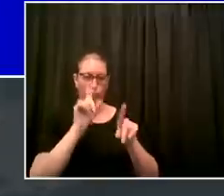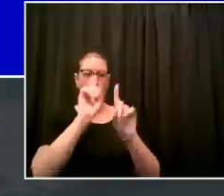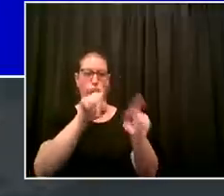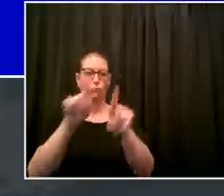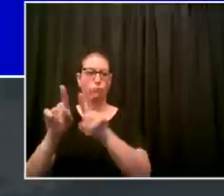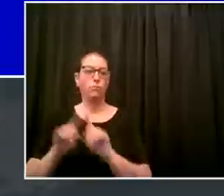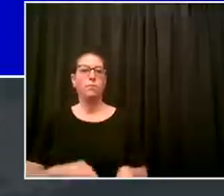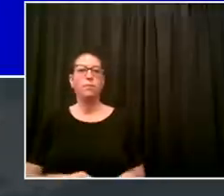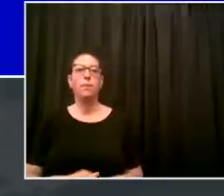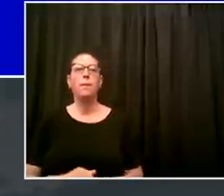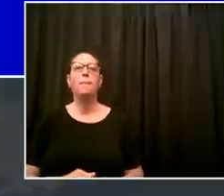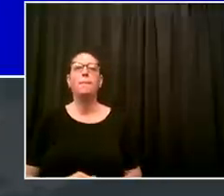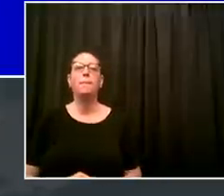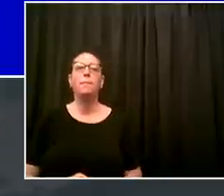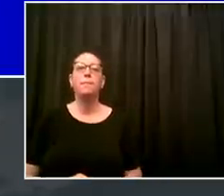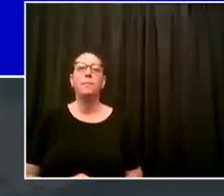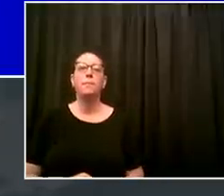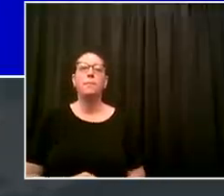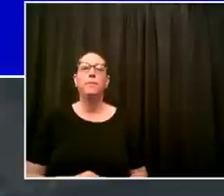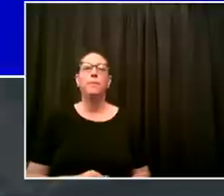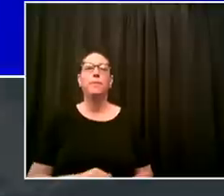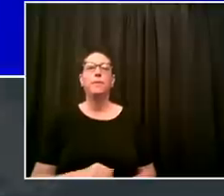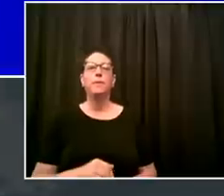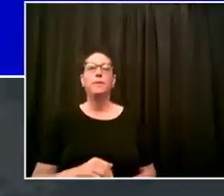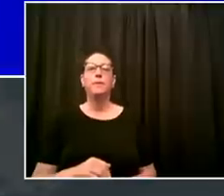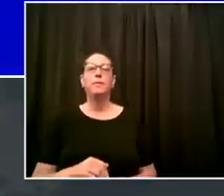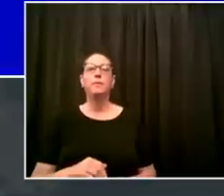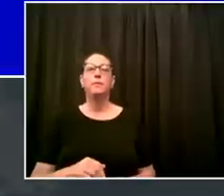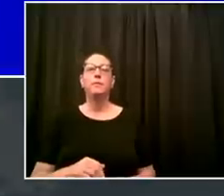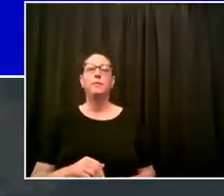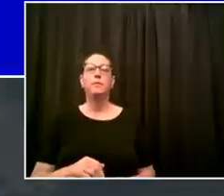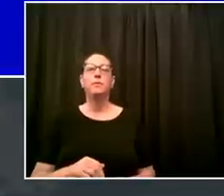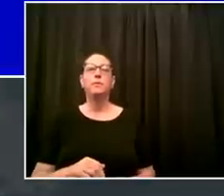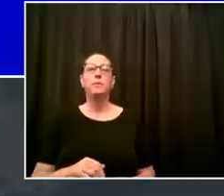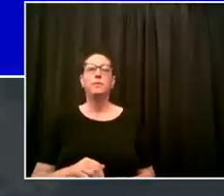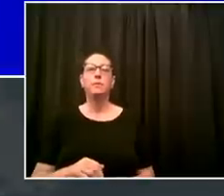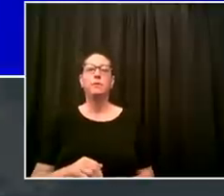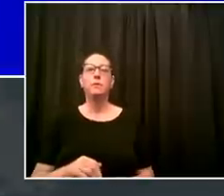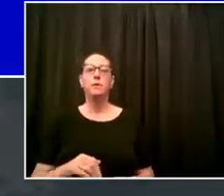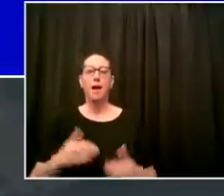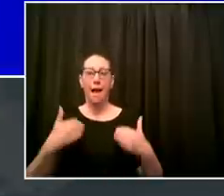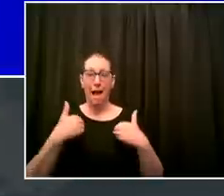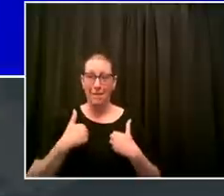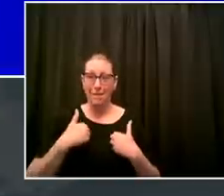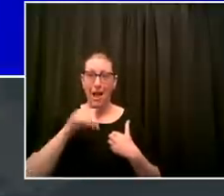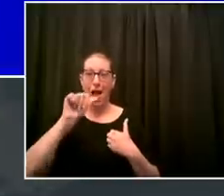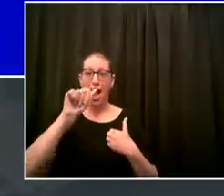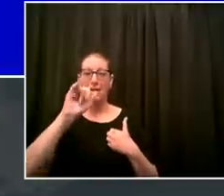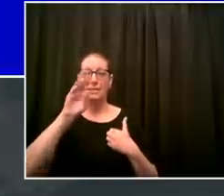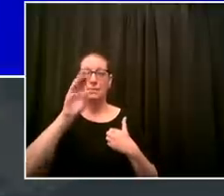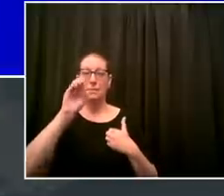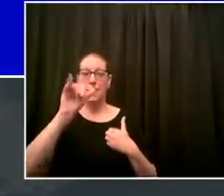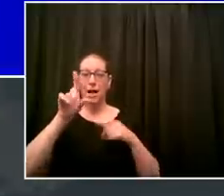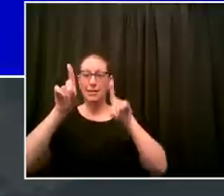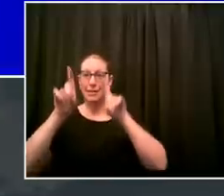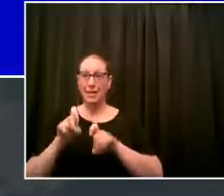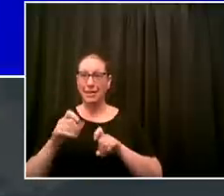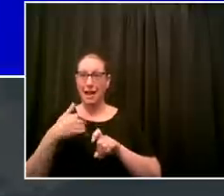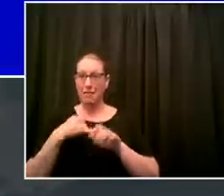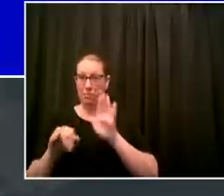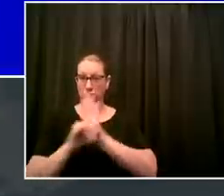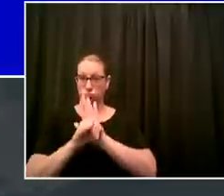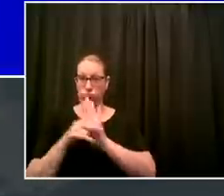the coronavirus the other kind of testing is important too the antibody testing which helps you understand if you've been exposed